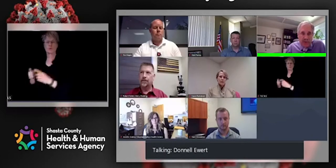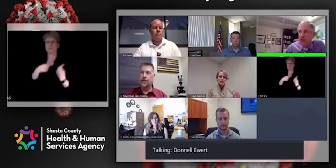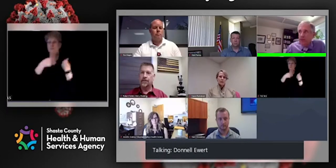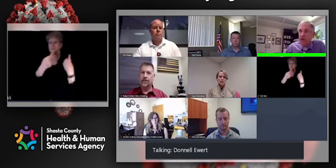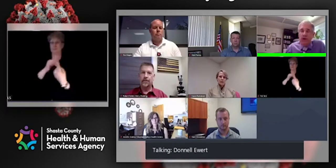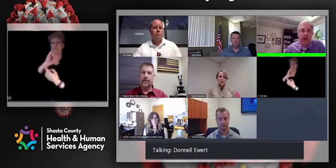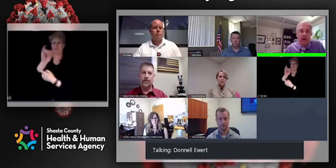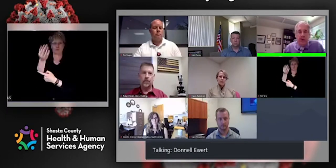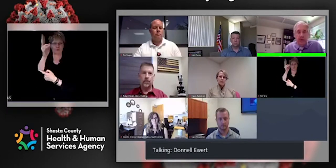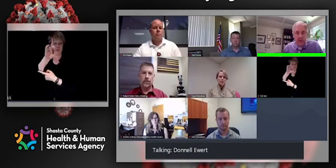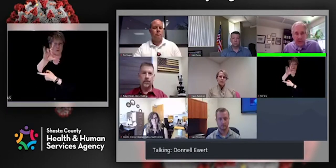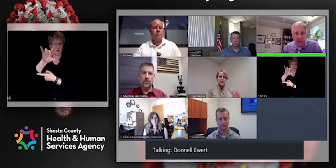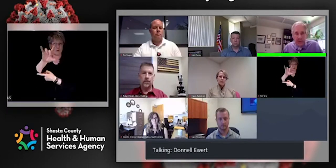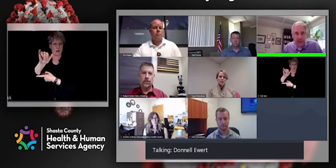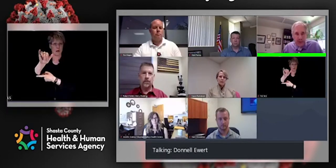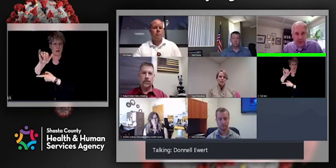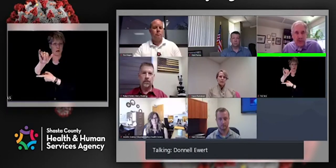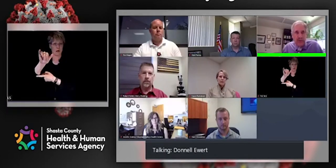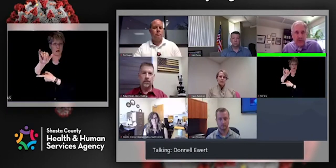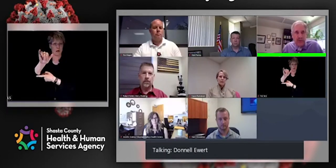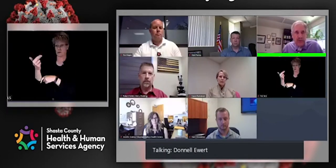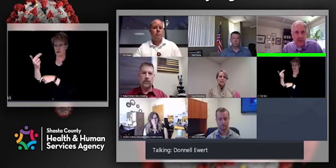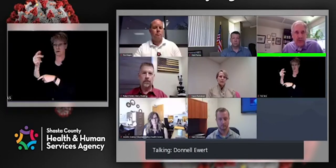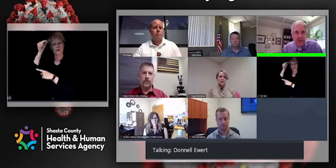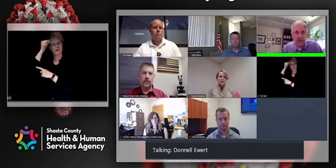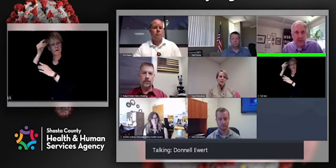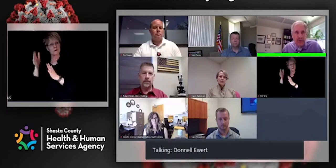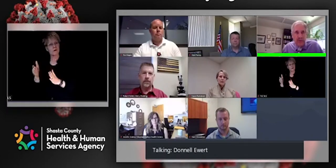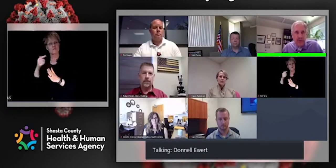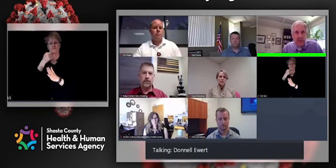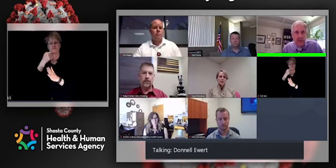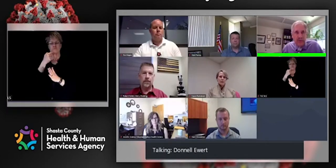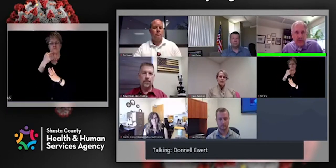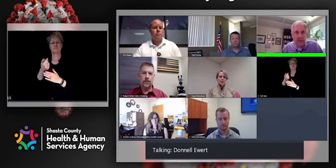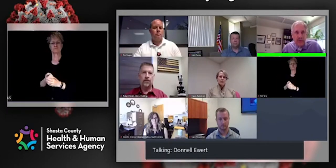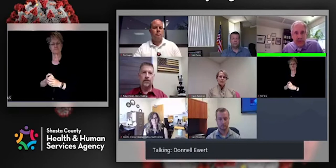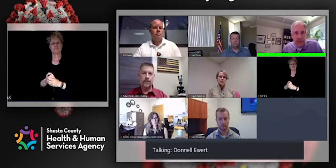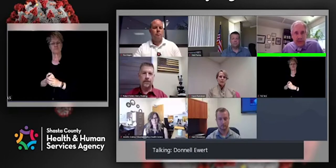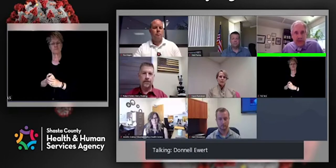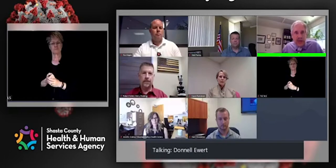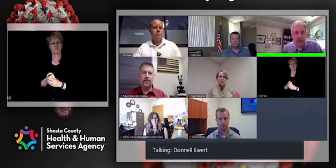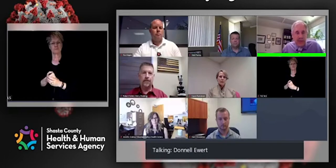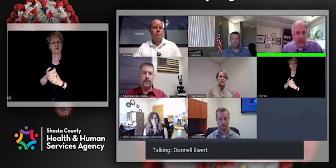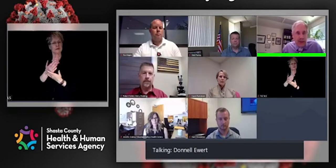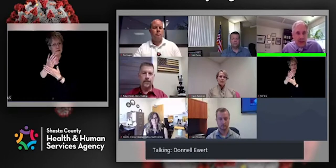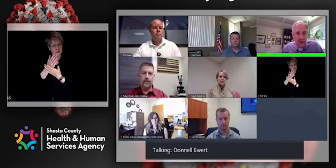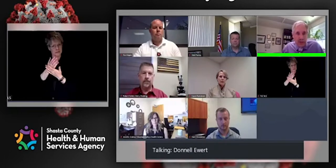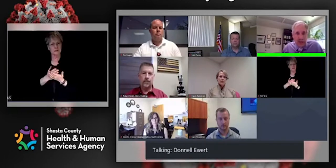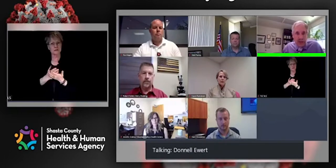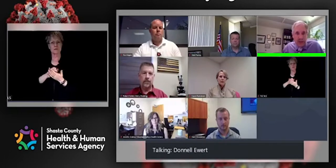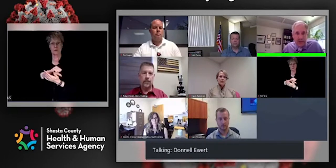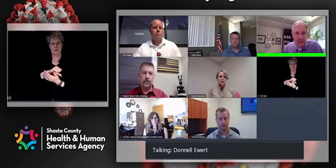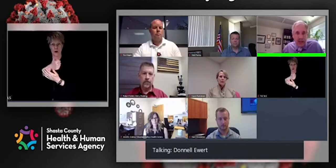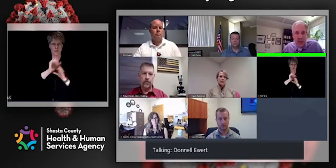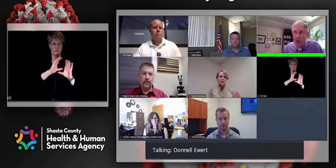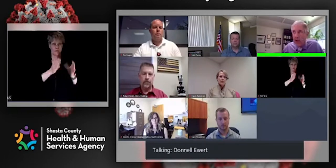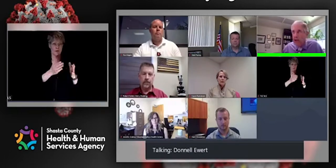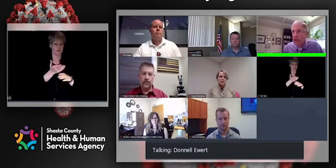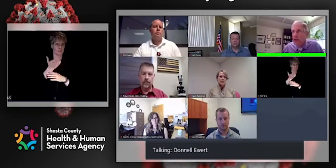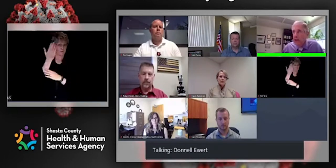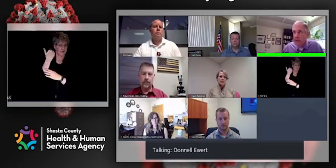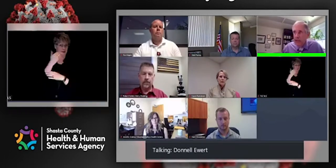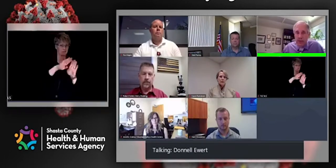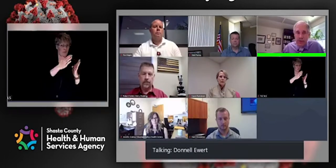in California, the governor rescinded some of the opening of some of the other sectors that had been allowed to open. And this is